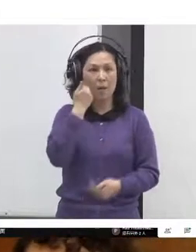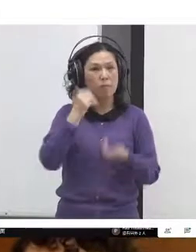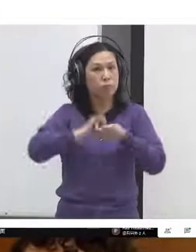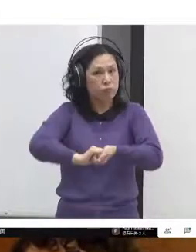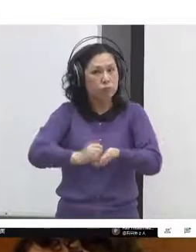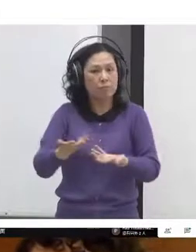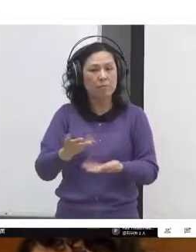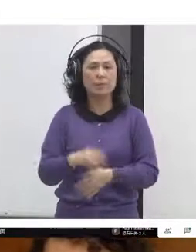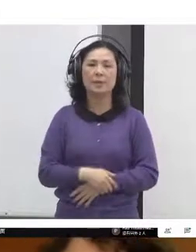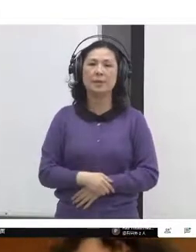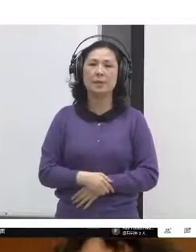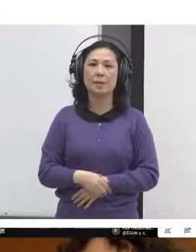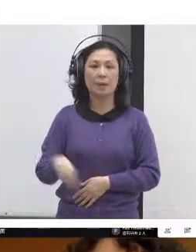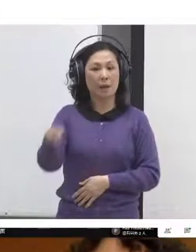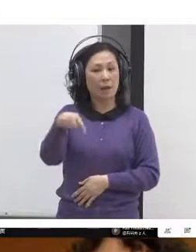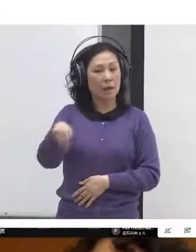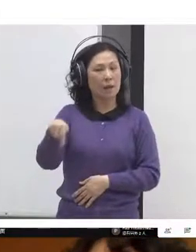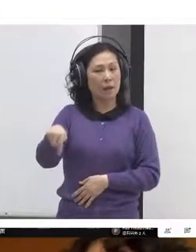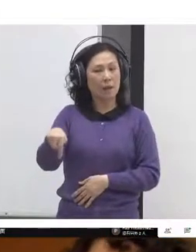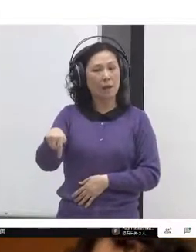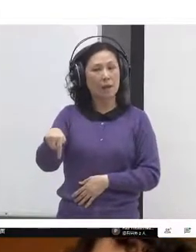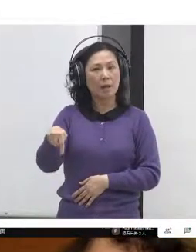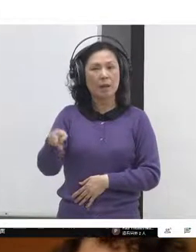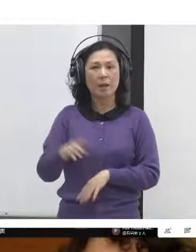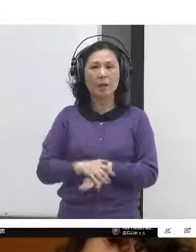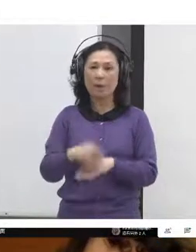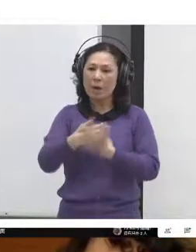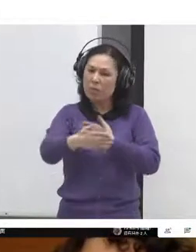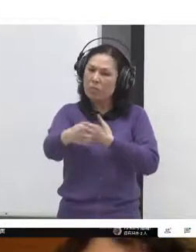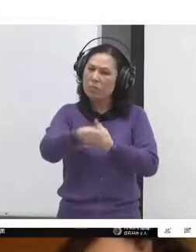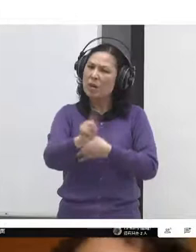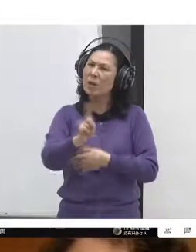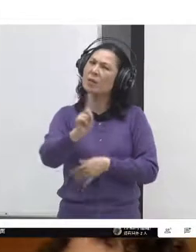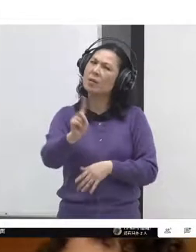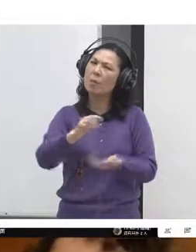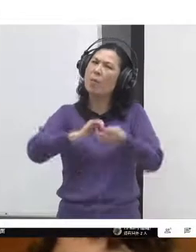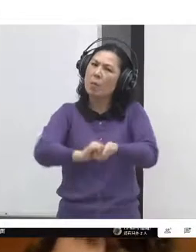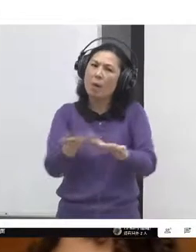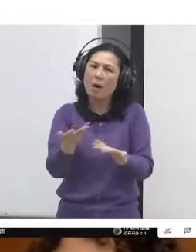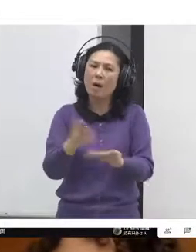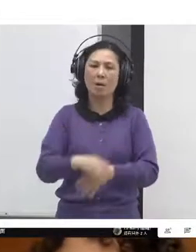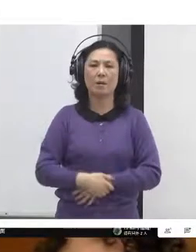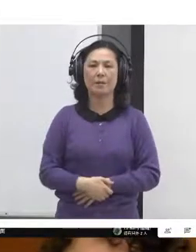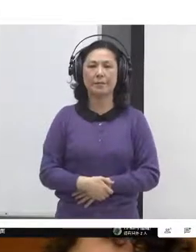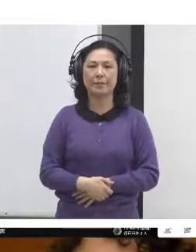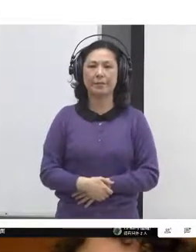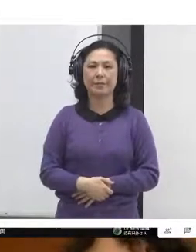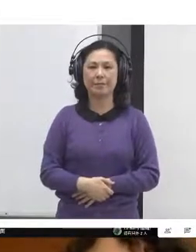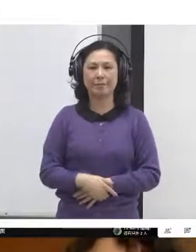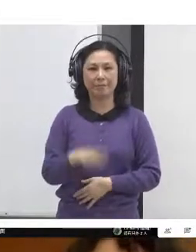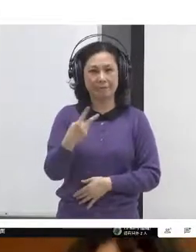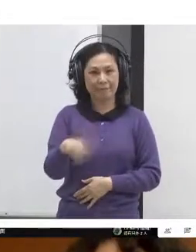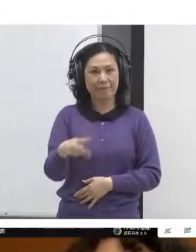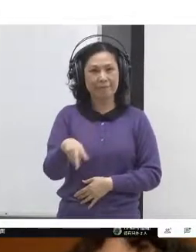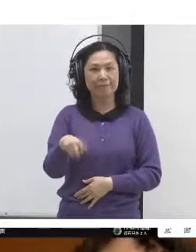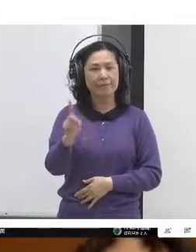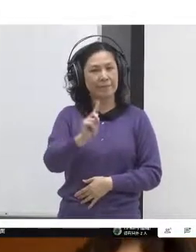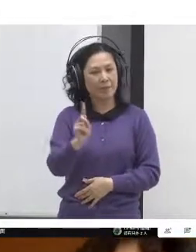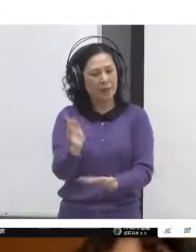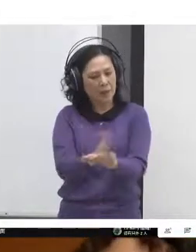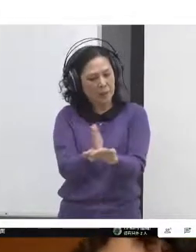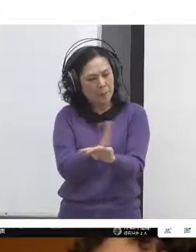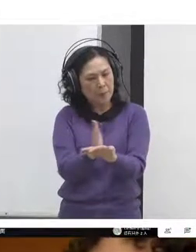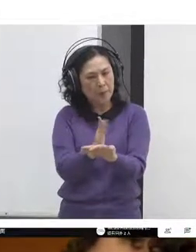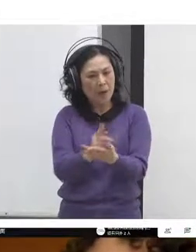they will decide, and how people will learn or assess if their decisions were any good or not, and change